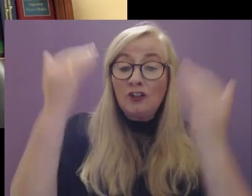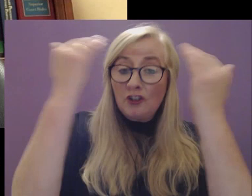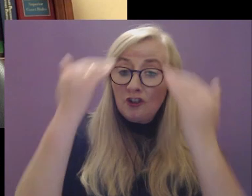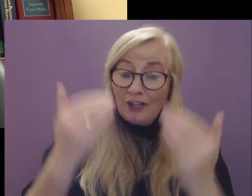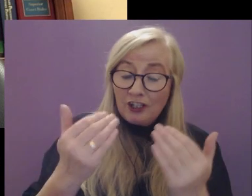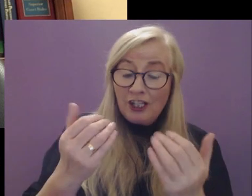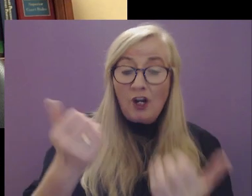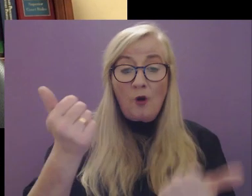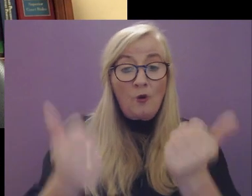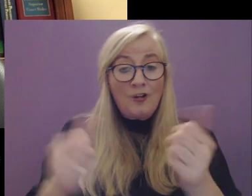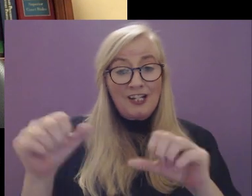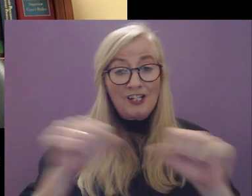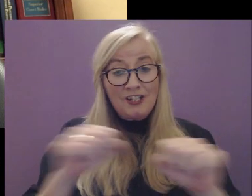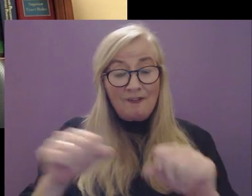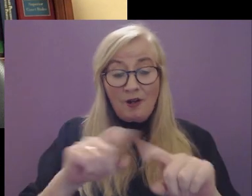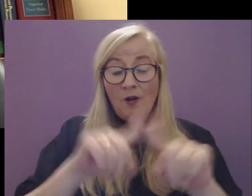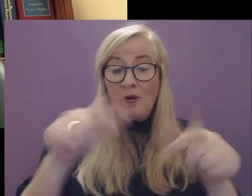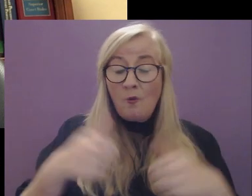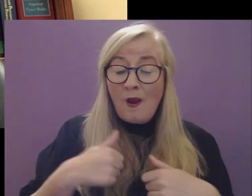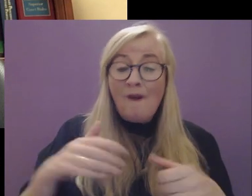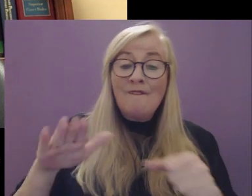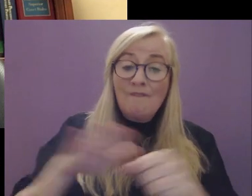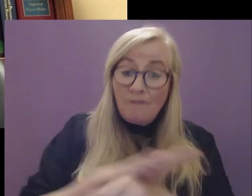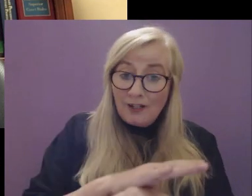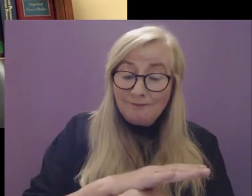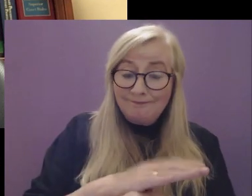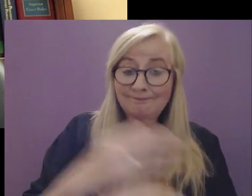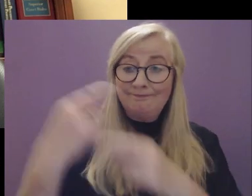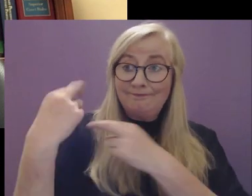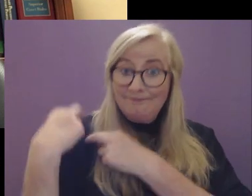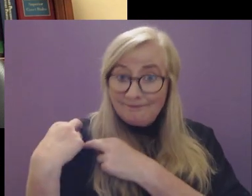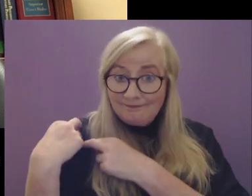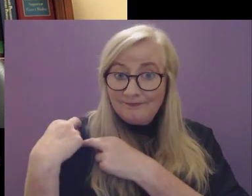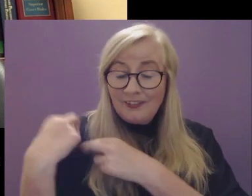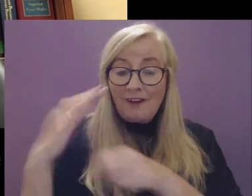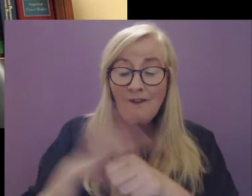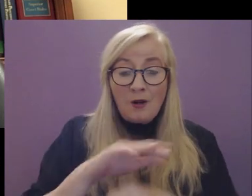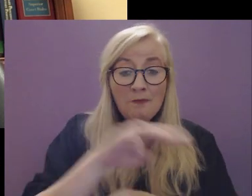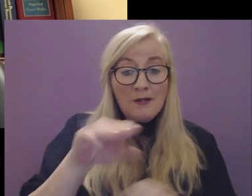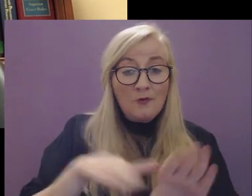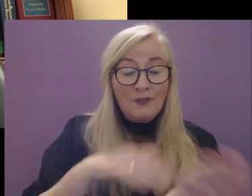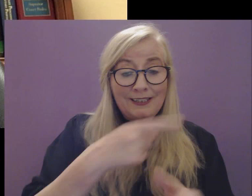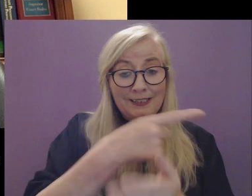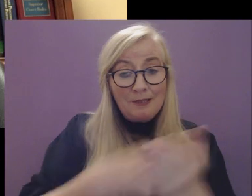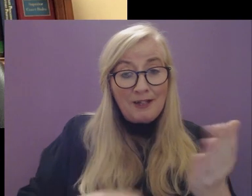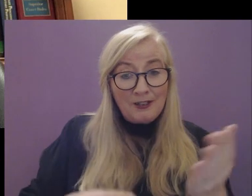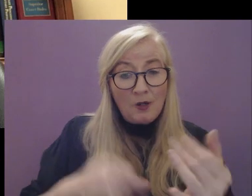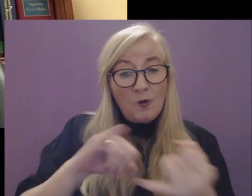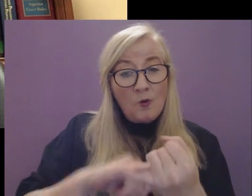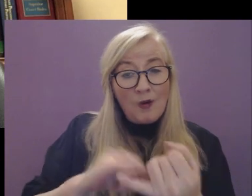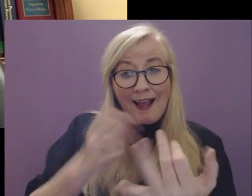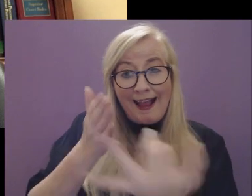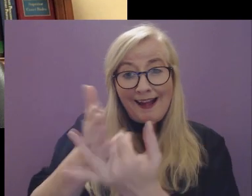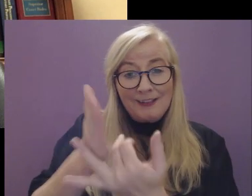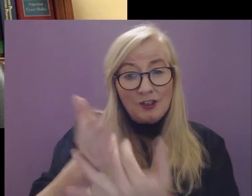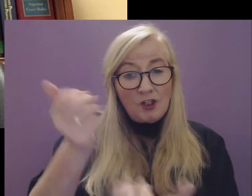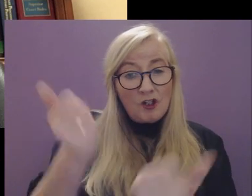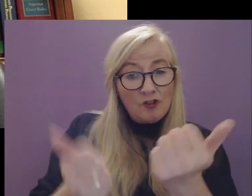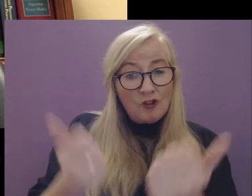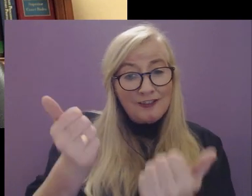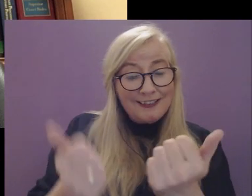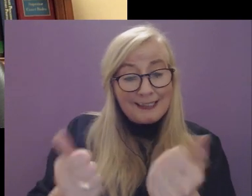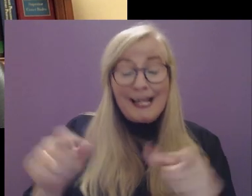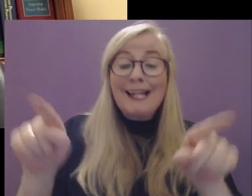and the staff of the court service are fully committed to the entitlement of persons with disabilities to access justice